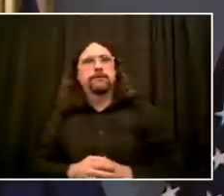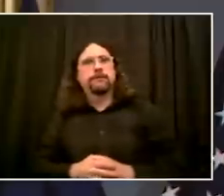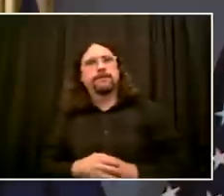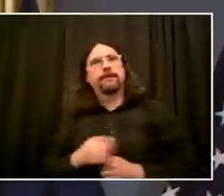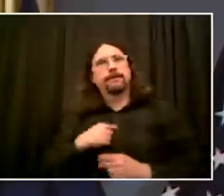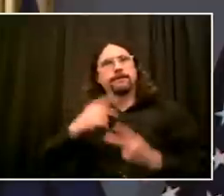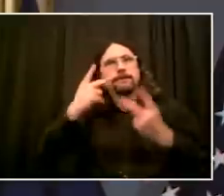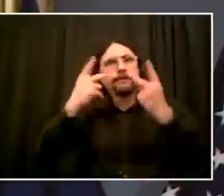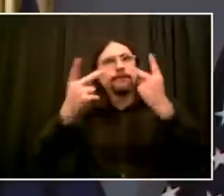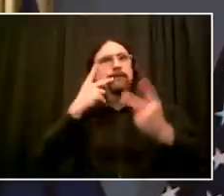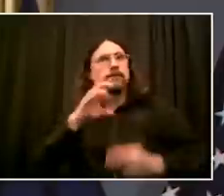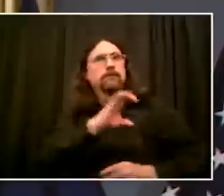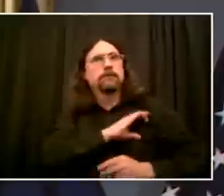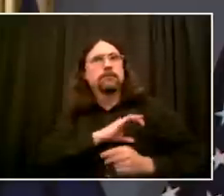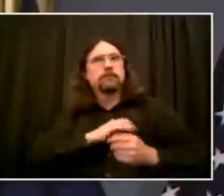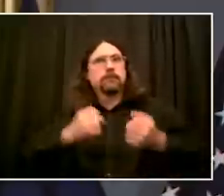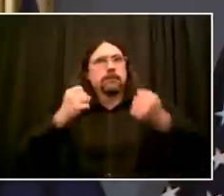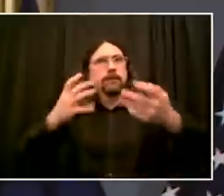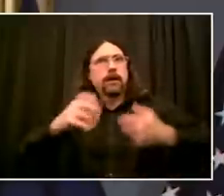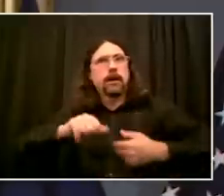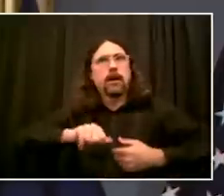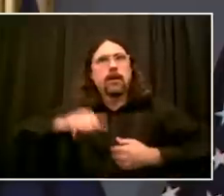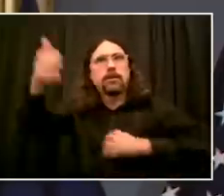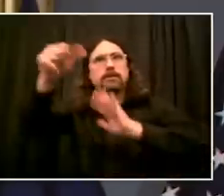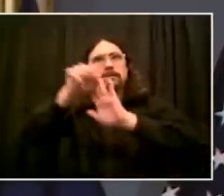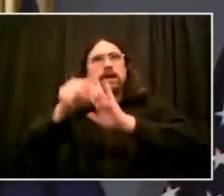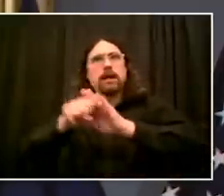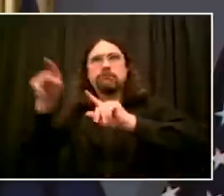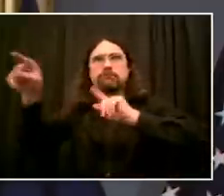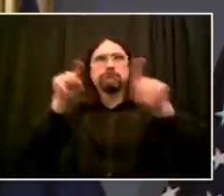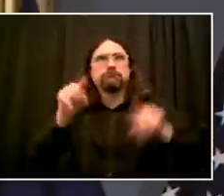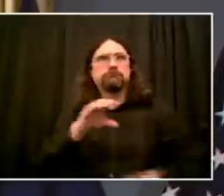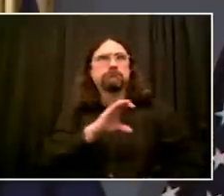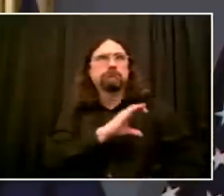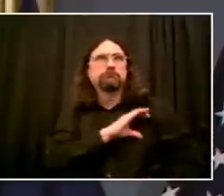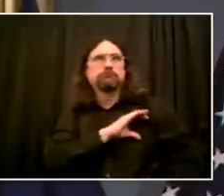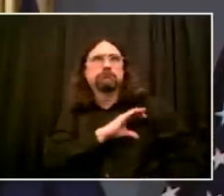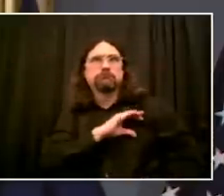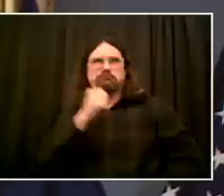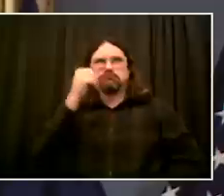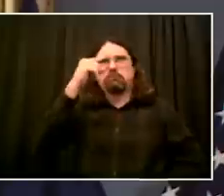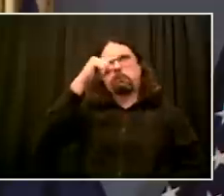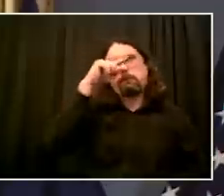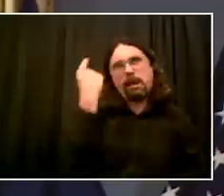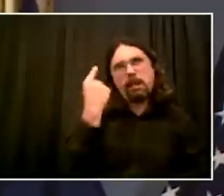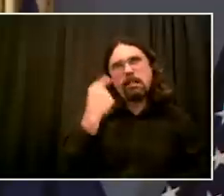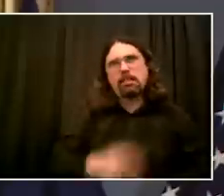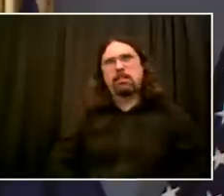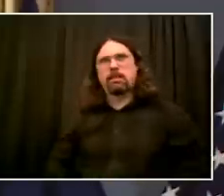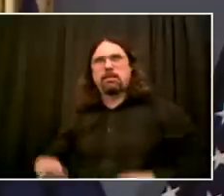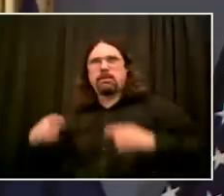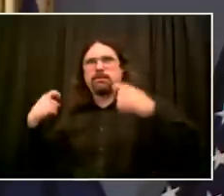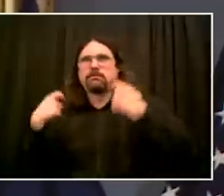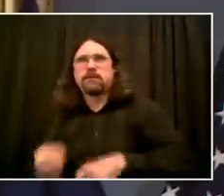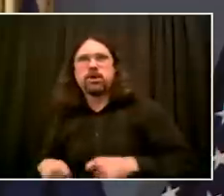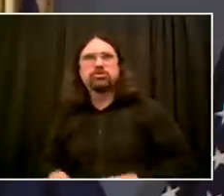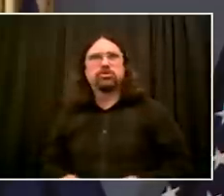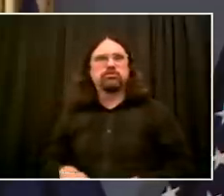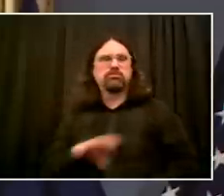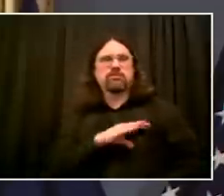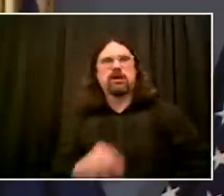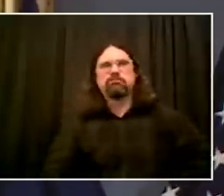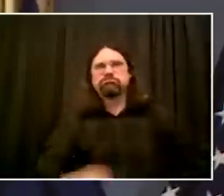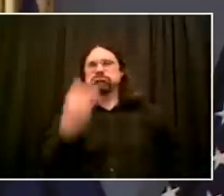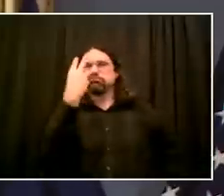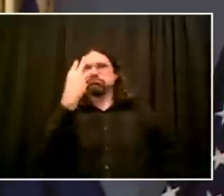police officers saying that does not represent us, and we refuse that. So something is happening. Now, unions have a responsibility, Bridget, and I'll make it